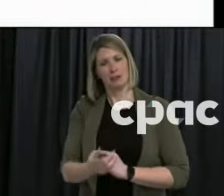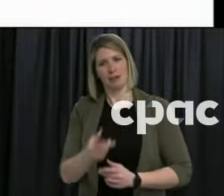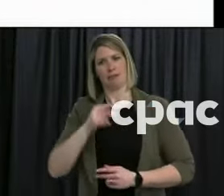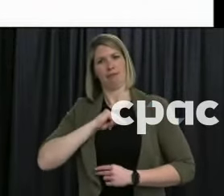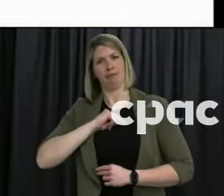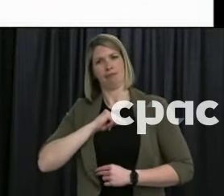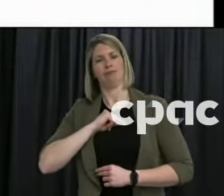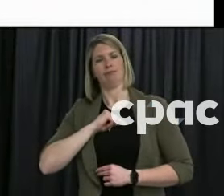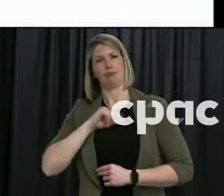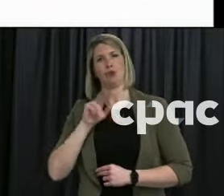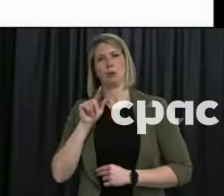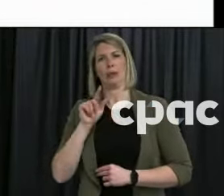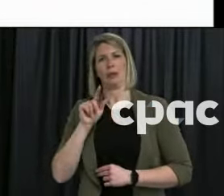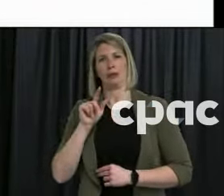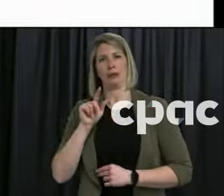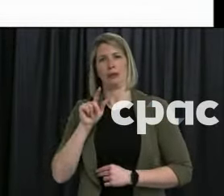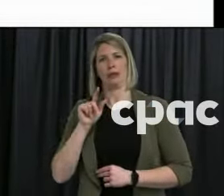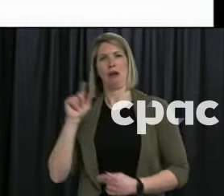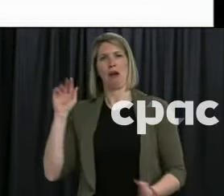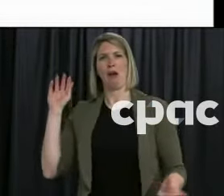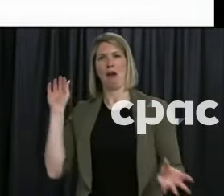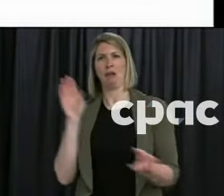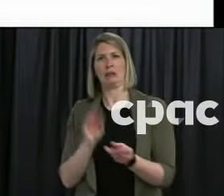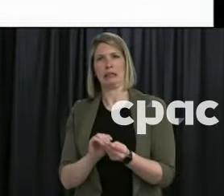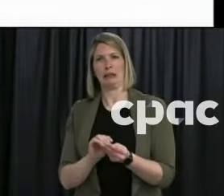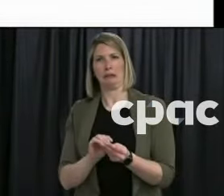71 cases. This is what's been reported.